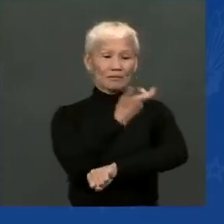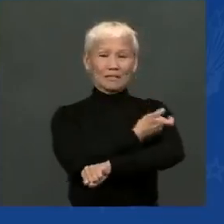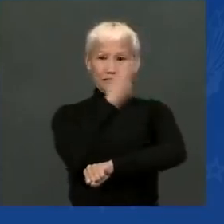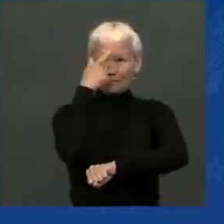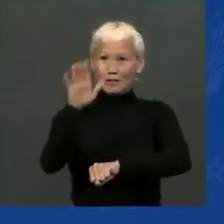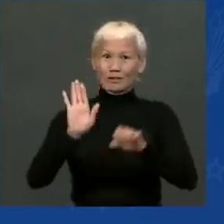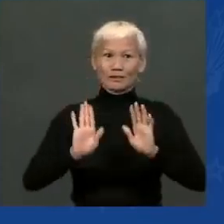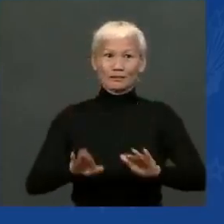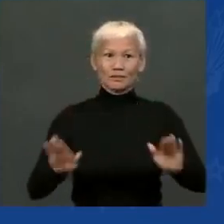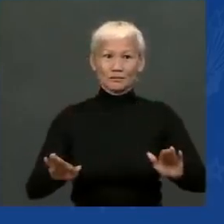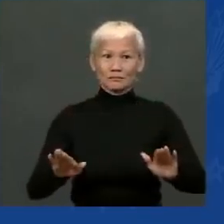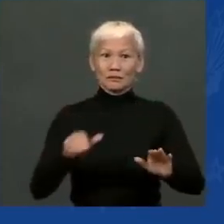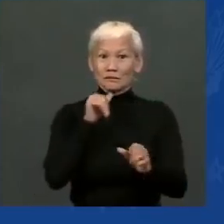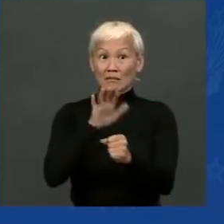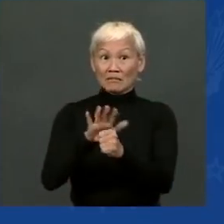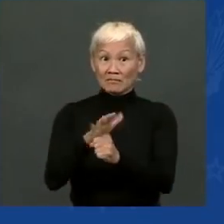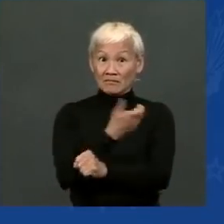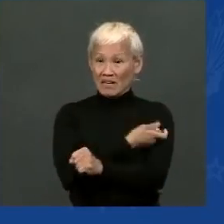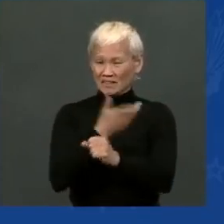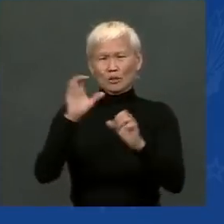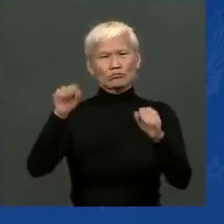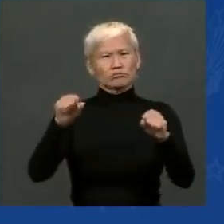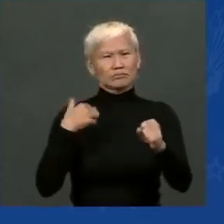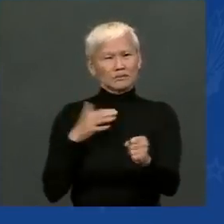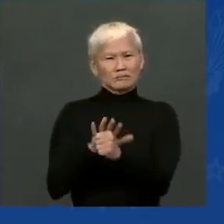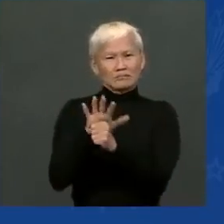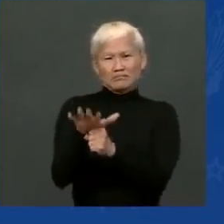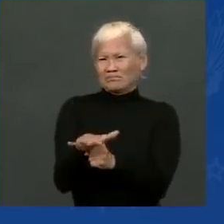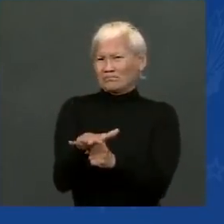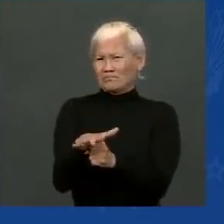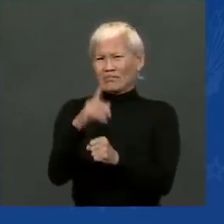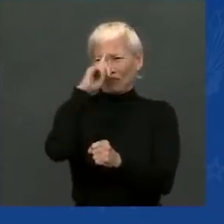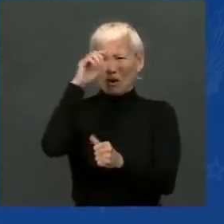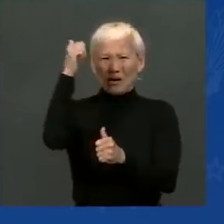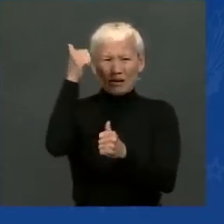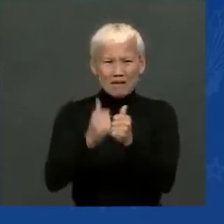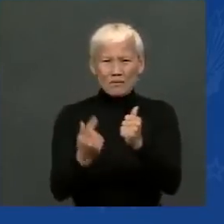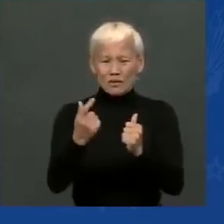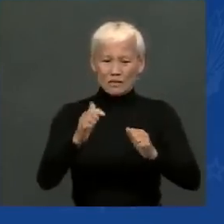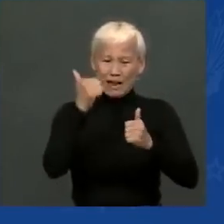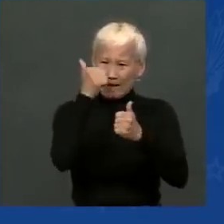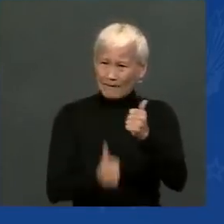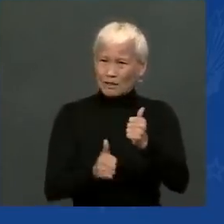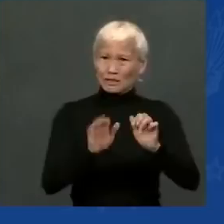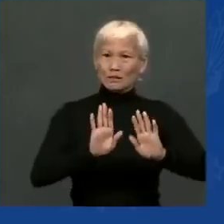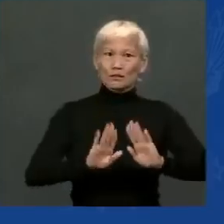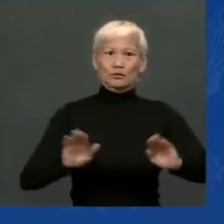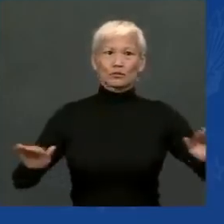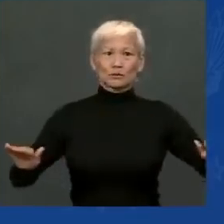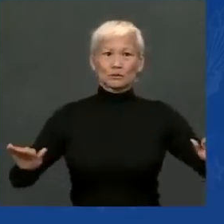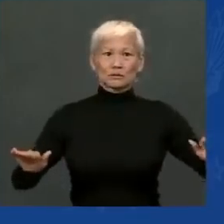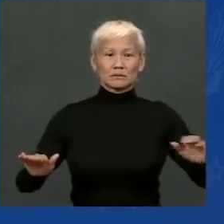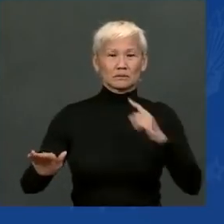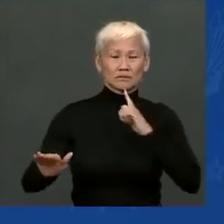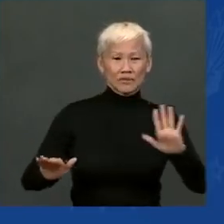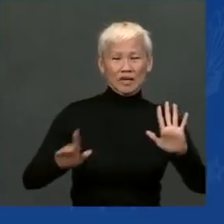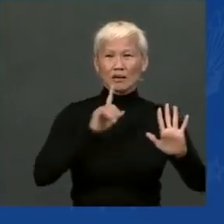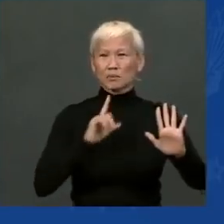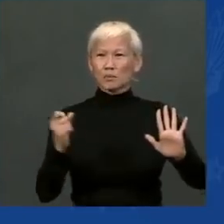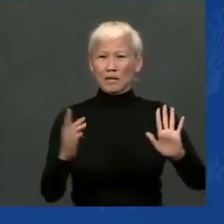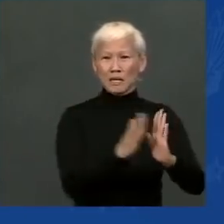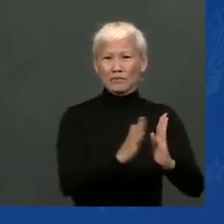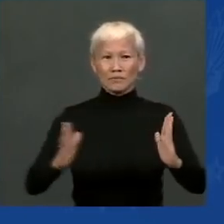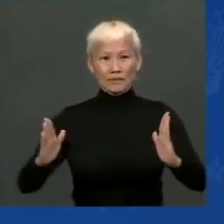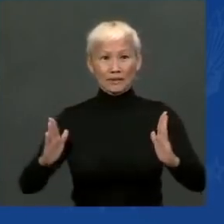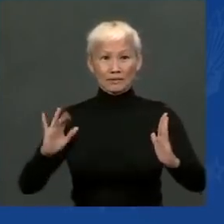vaccine supply for every single child in America ages 5 through 11. And weeks ago, we asked states and